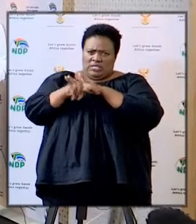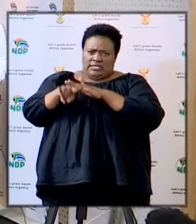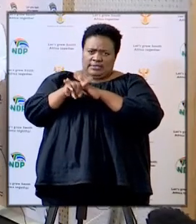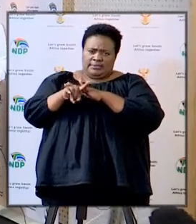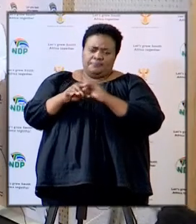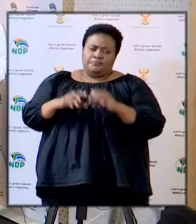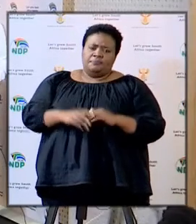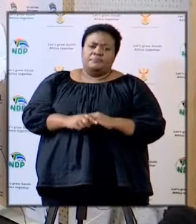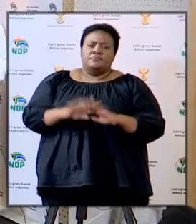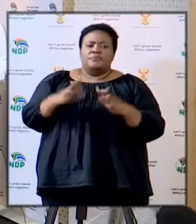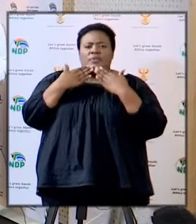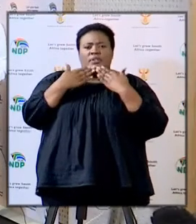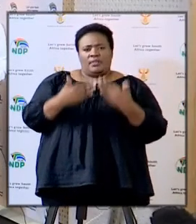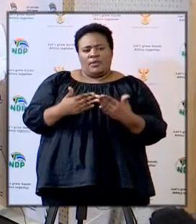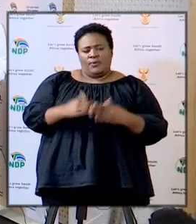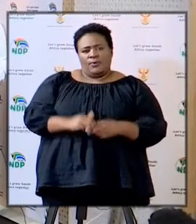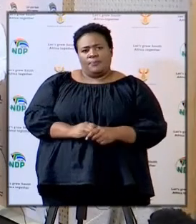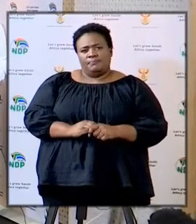okay thanks very much